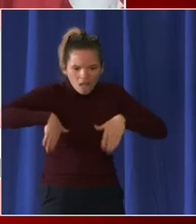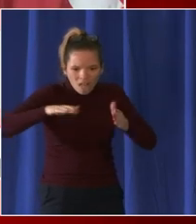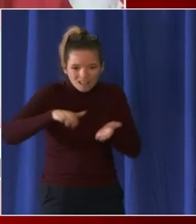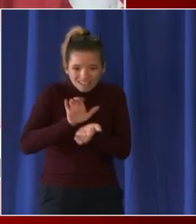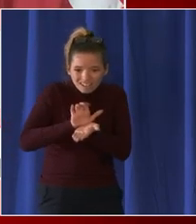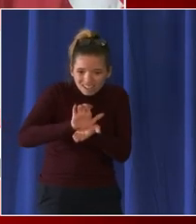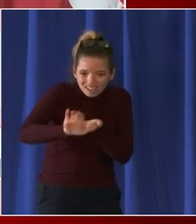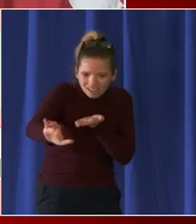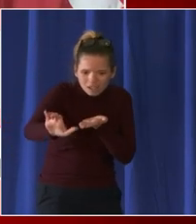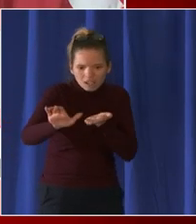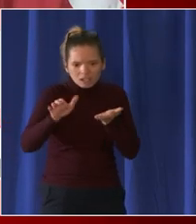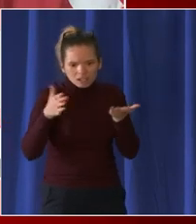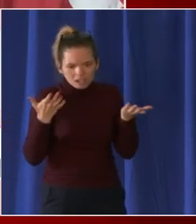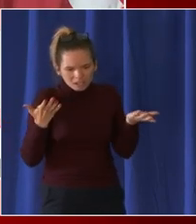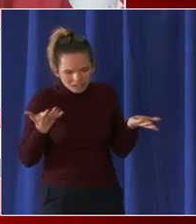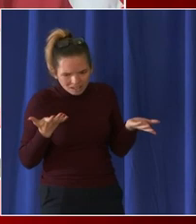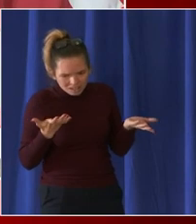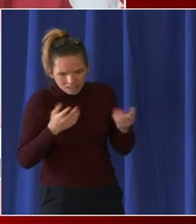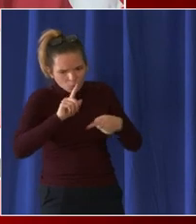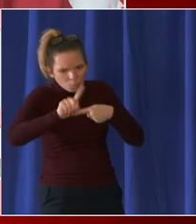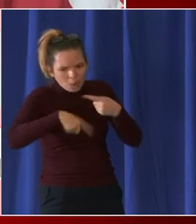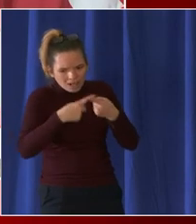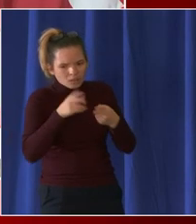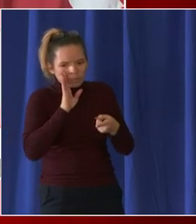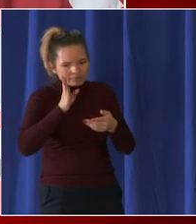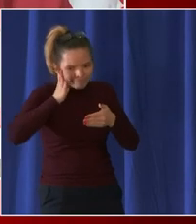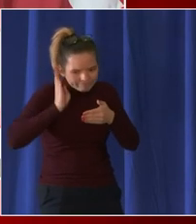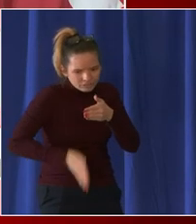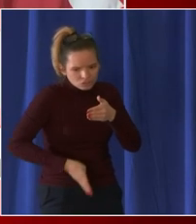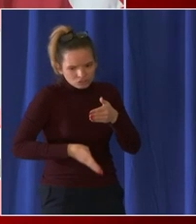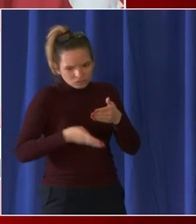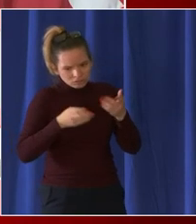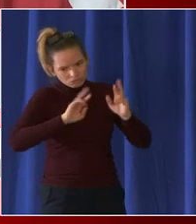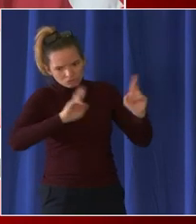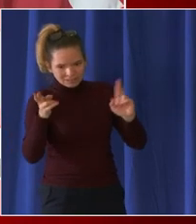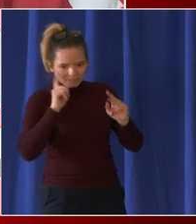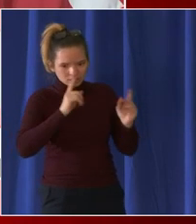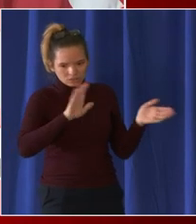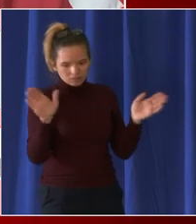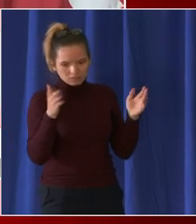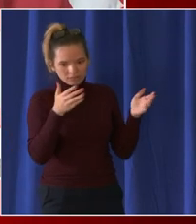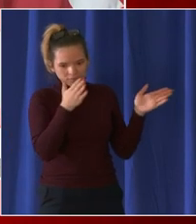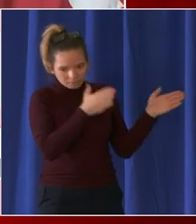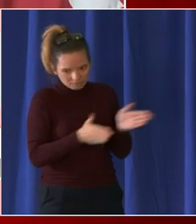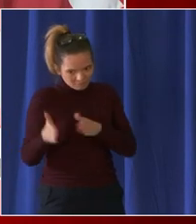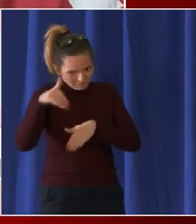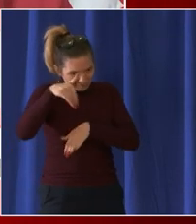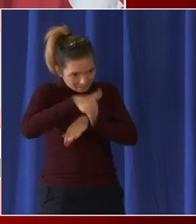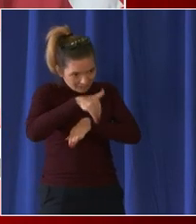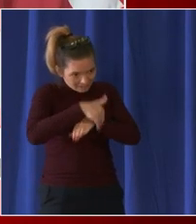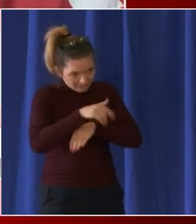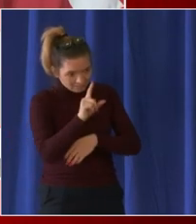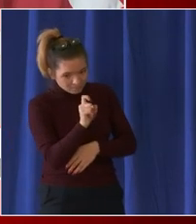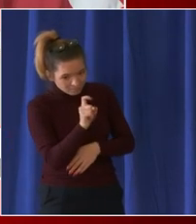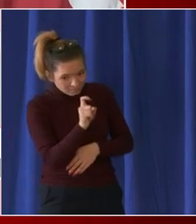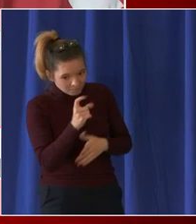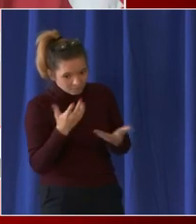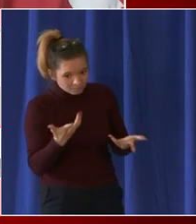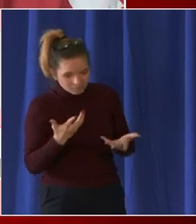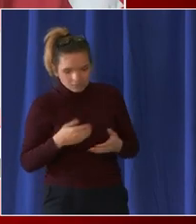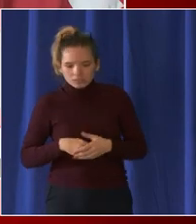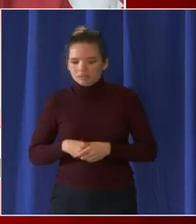is it expected to be completed today are you ready for possible snowfall tonight um i would have to when you say lag